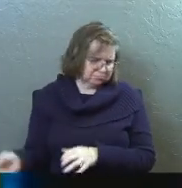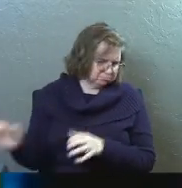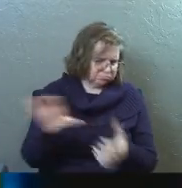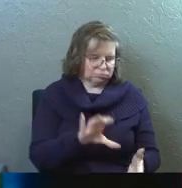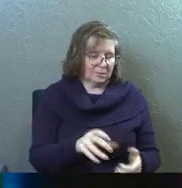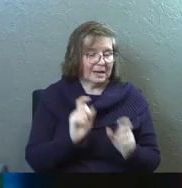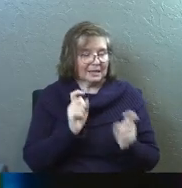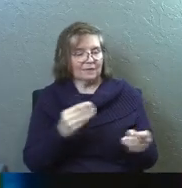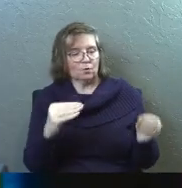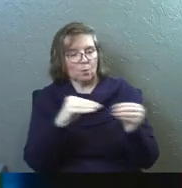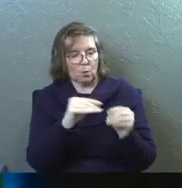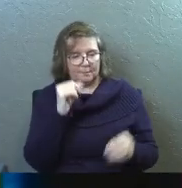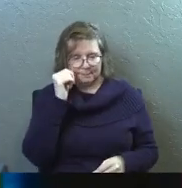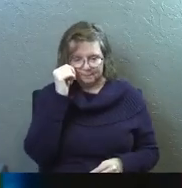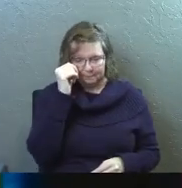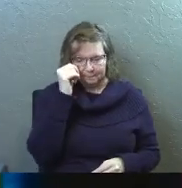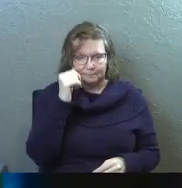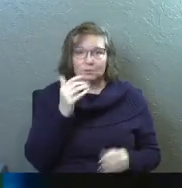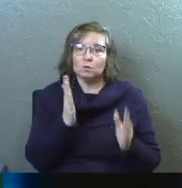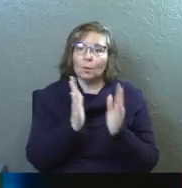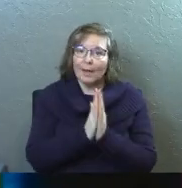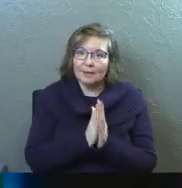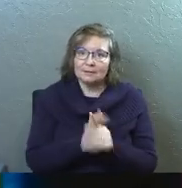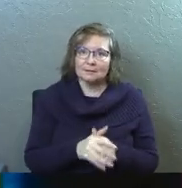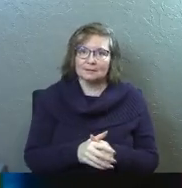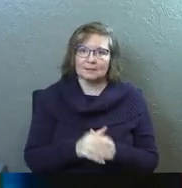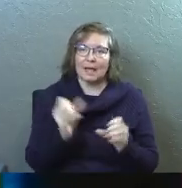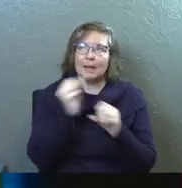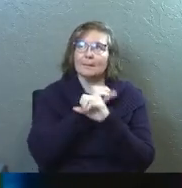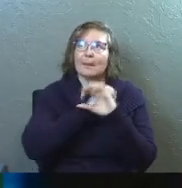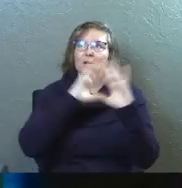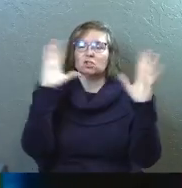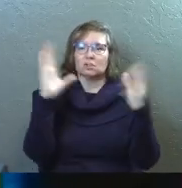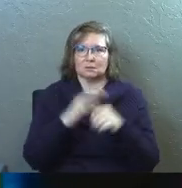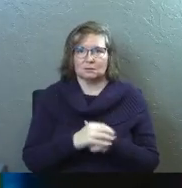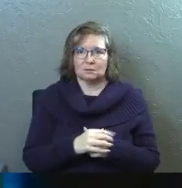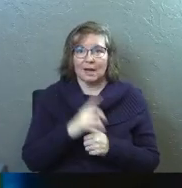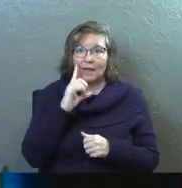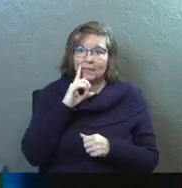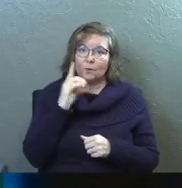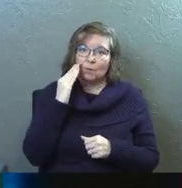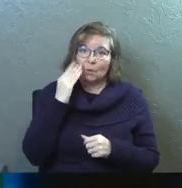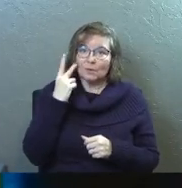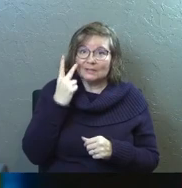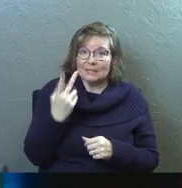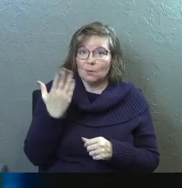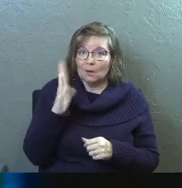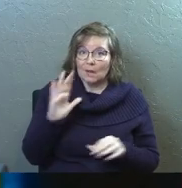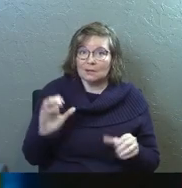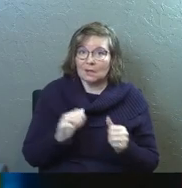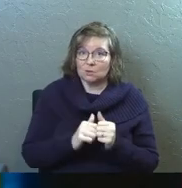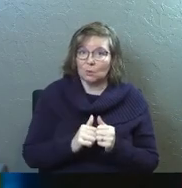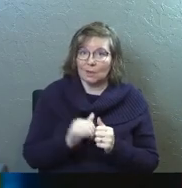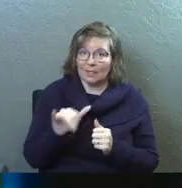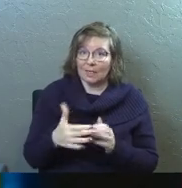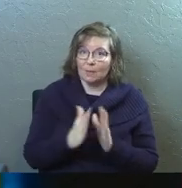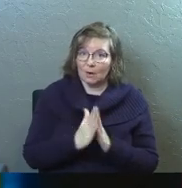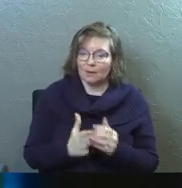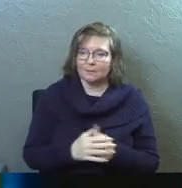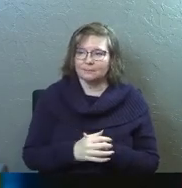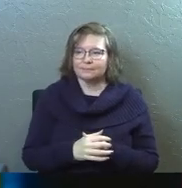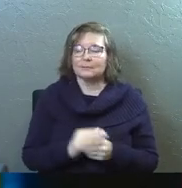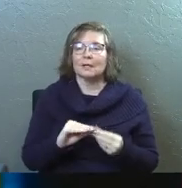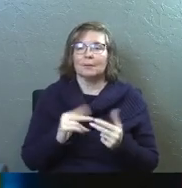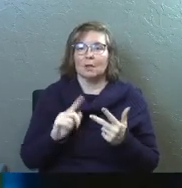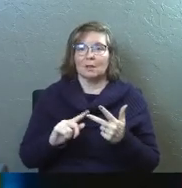will give you more. So ask and imagine. And I think we will see what God does with that prayer.